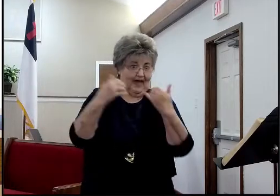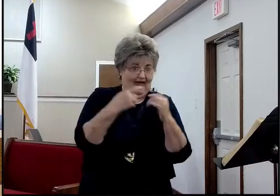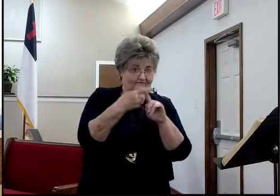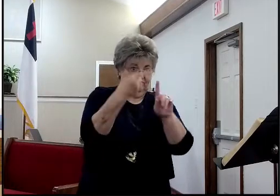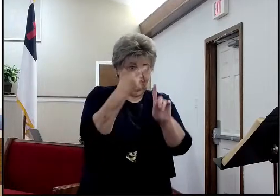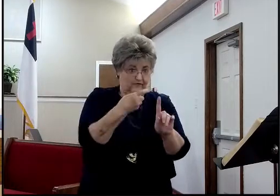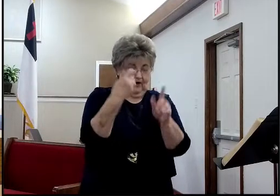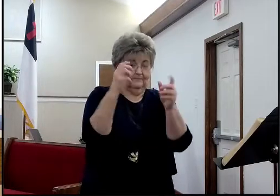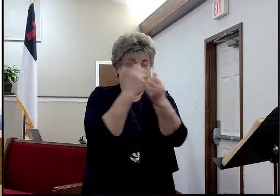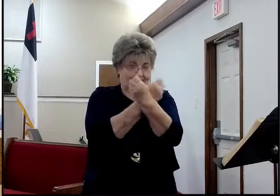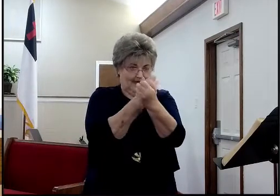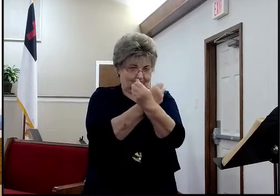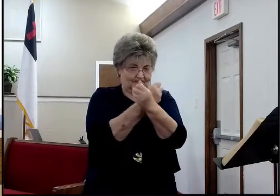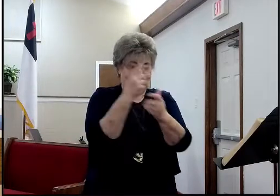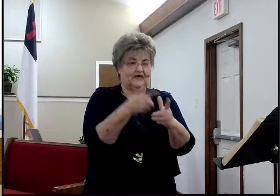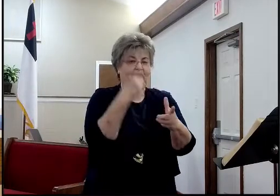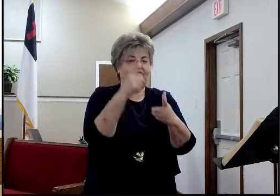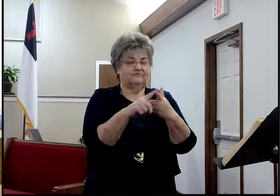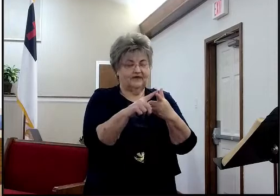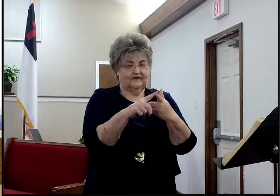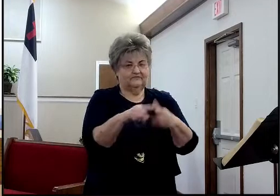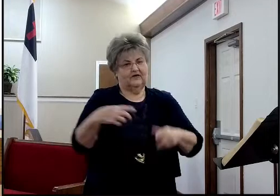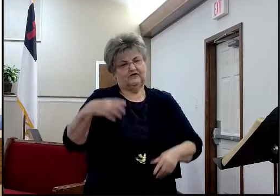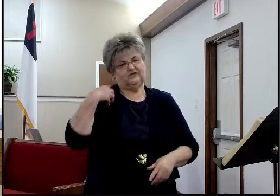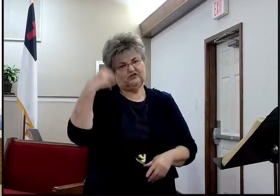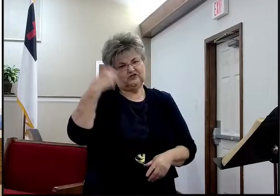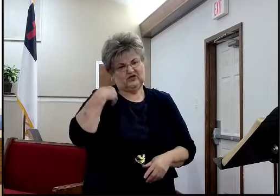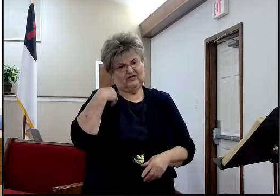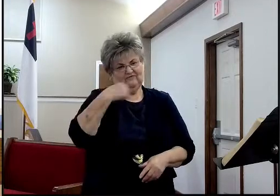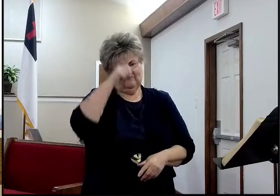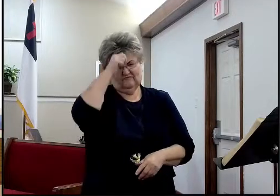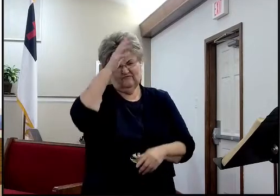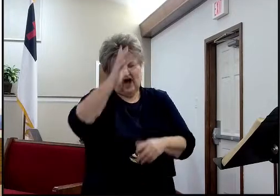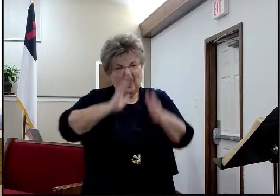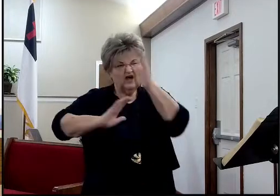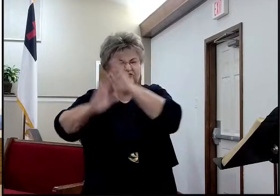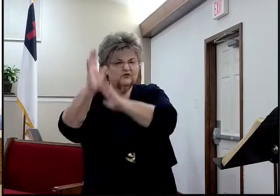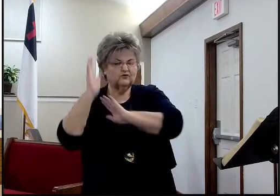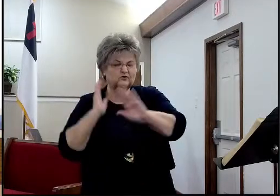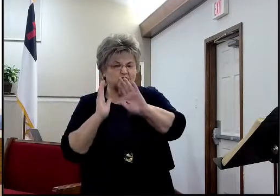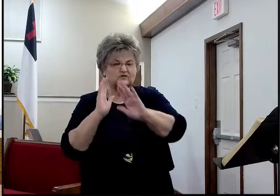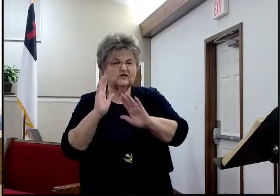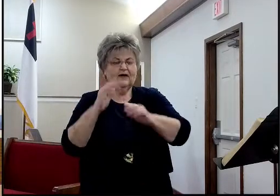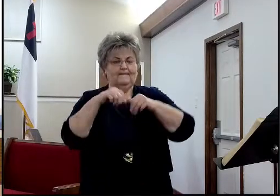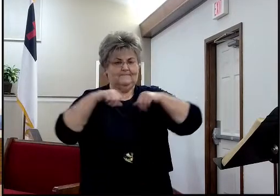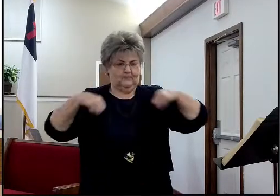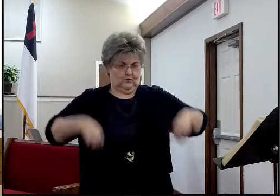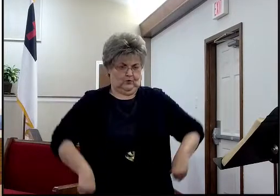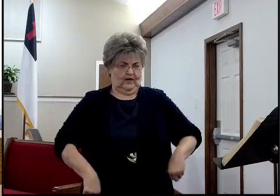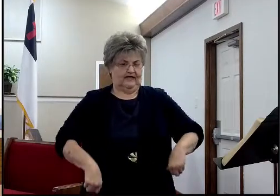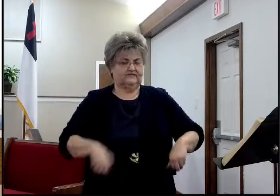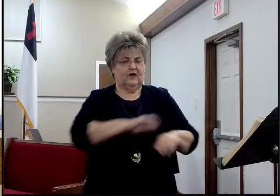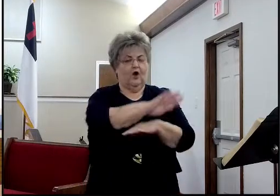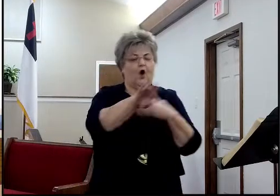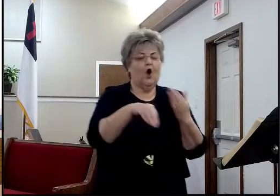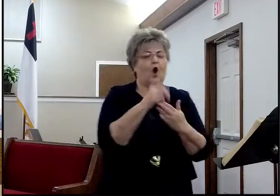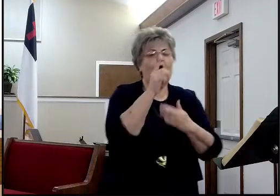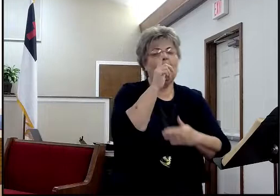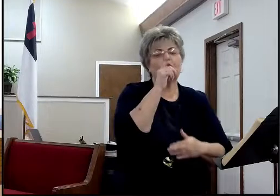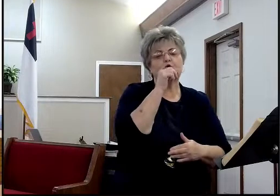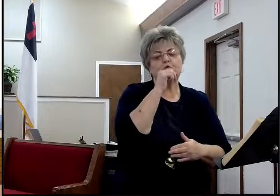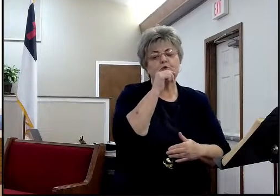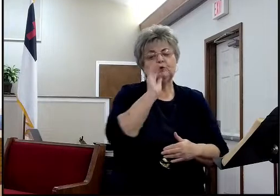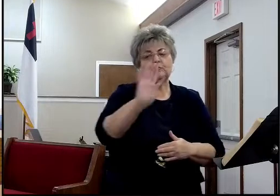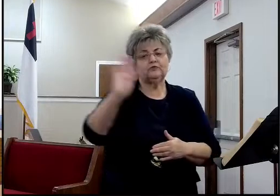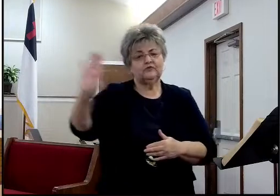chief of the fathers of Judah and Benjamin and the priests and the Levites with all them whose spirit God had raised